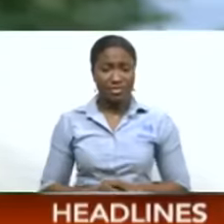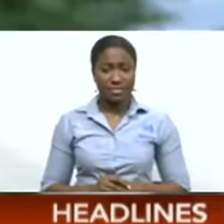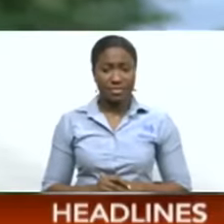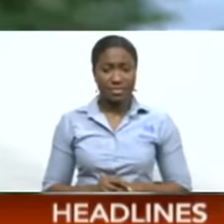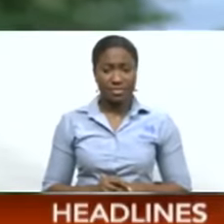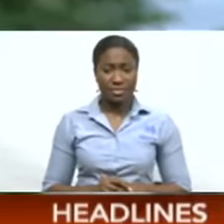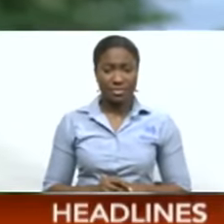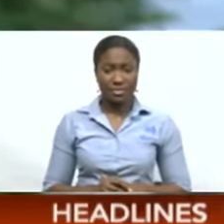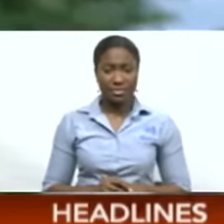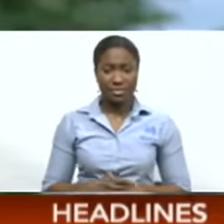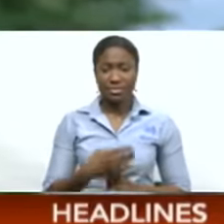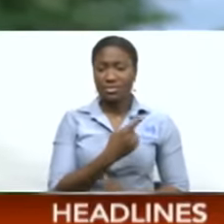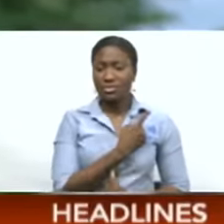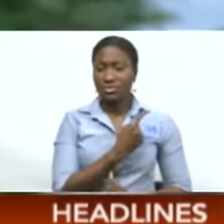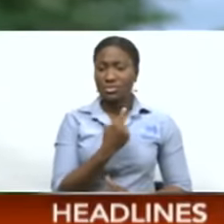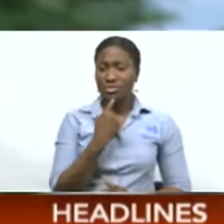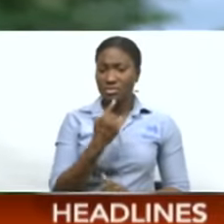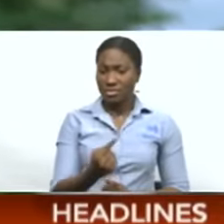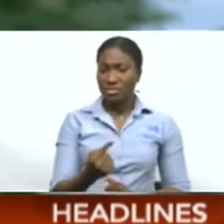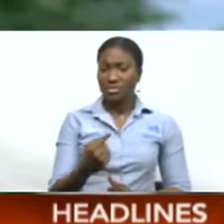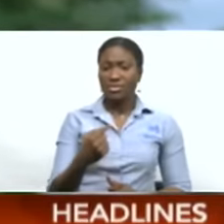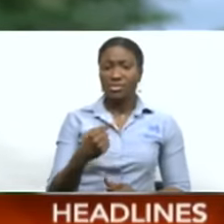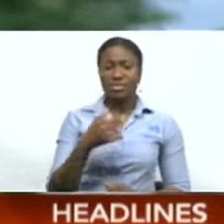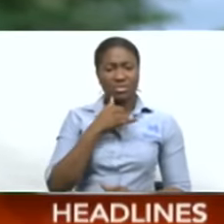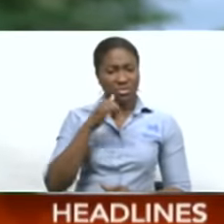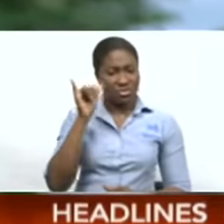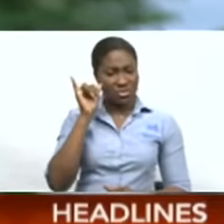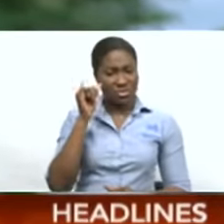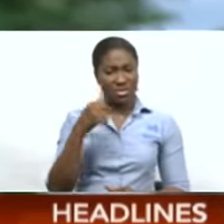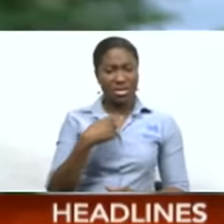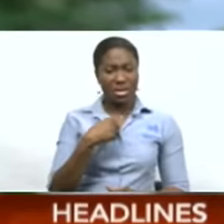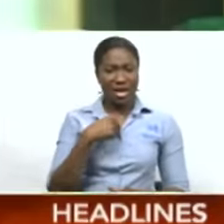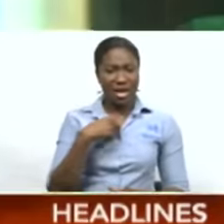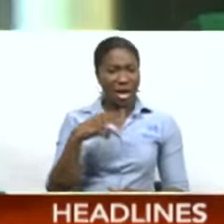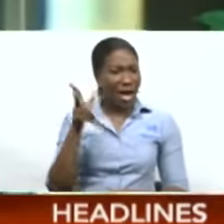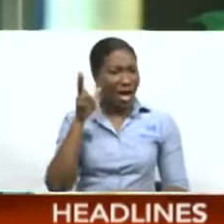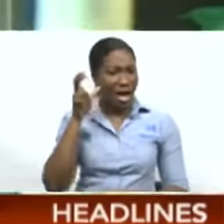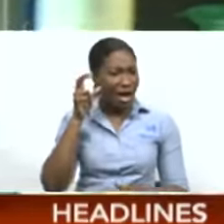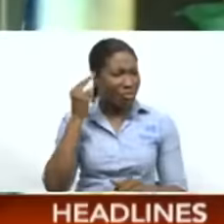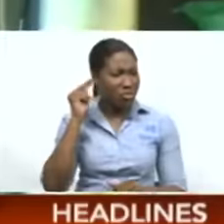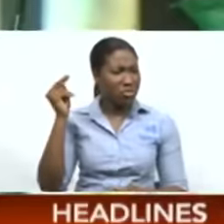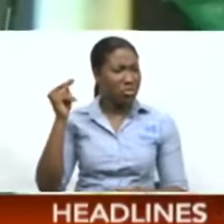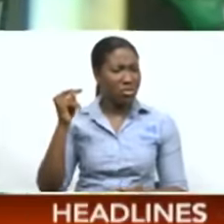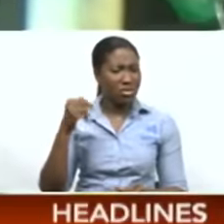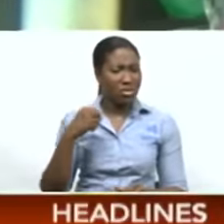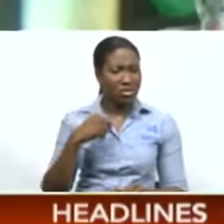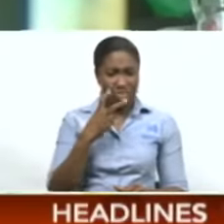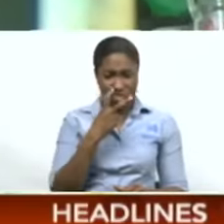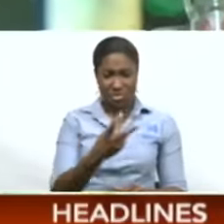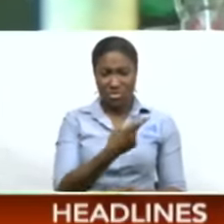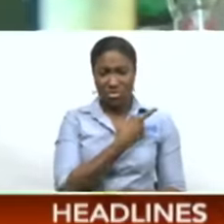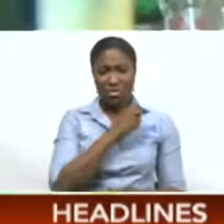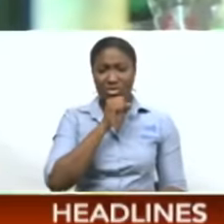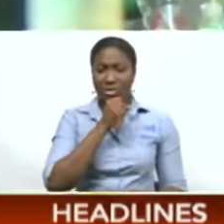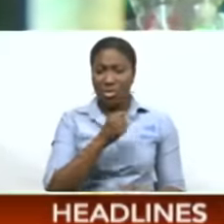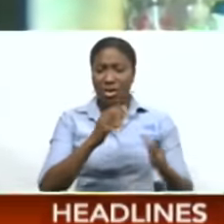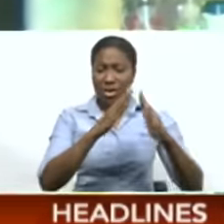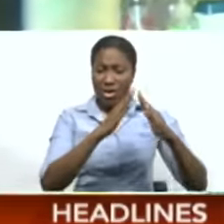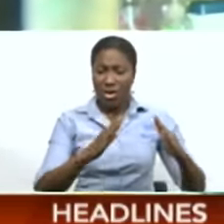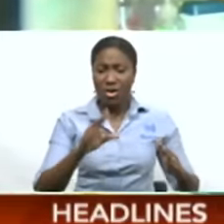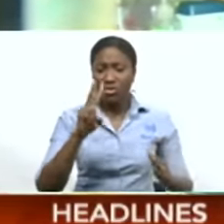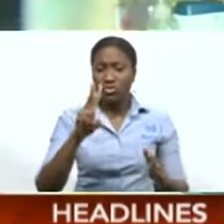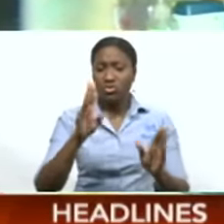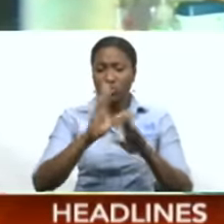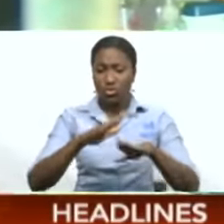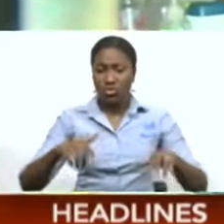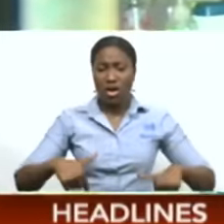Yesterday, I went over, and I saw him once, I thought I'd end up going in. A small glimpse into the squalid conditions where two toddlers